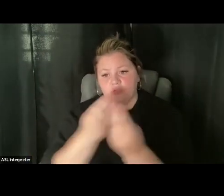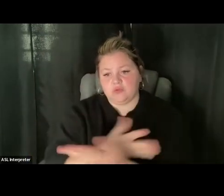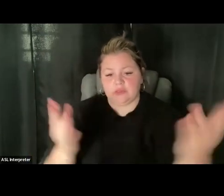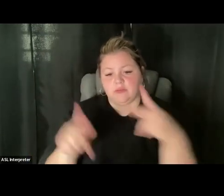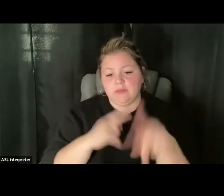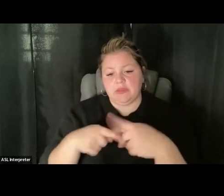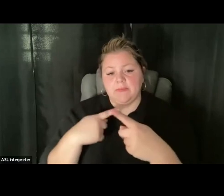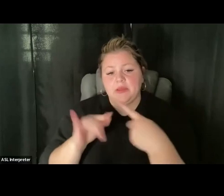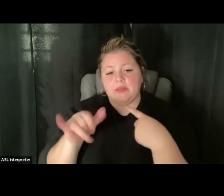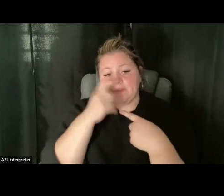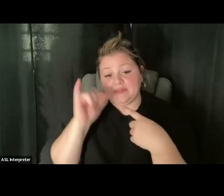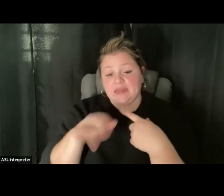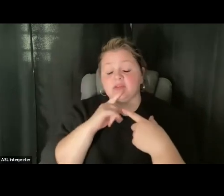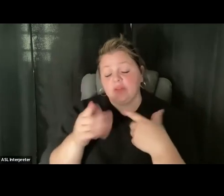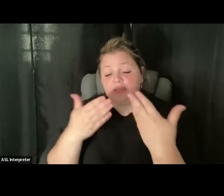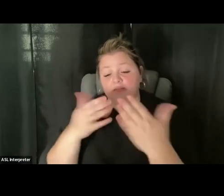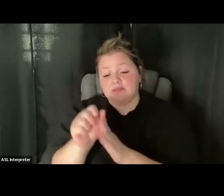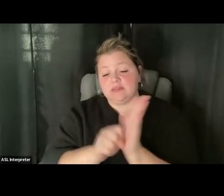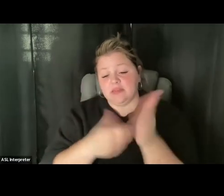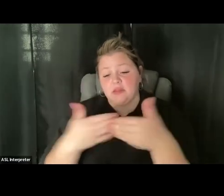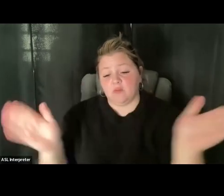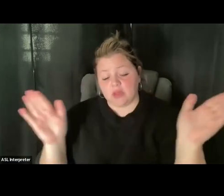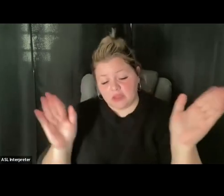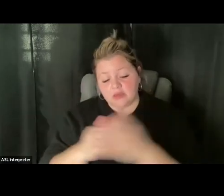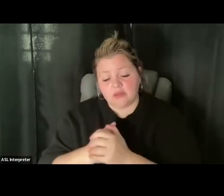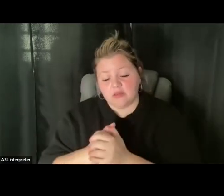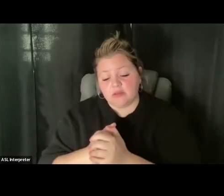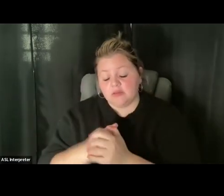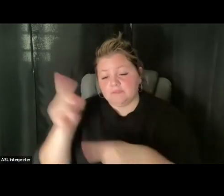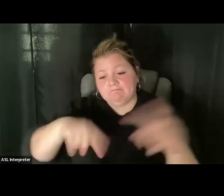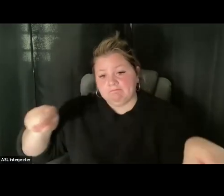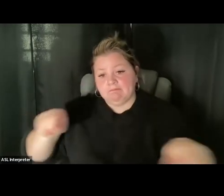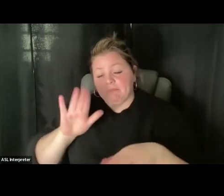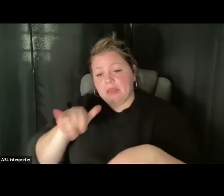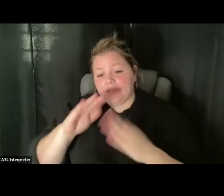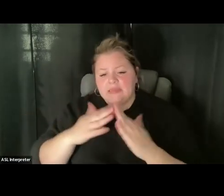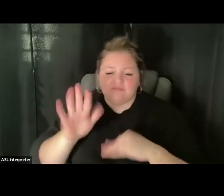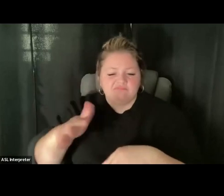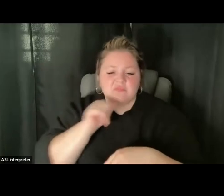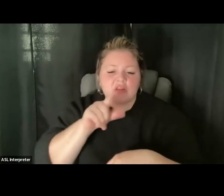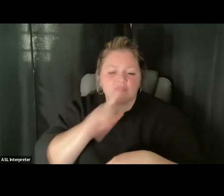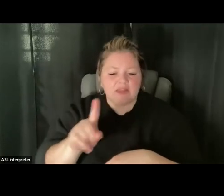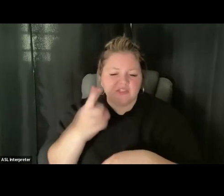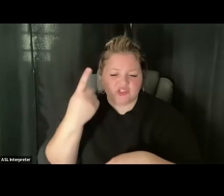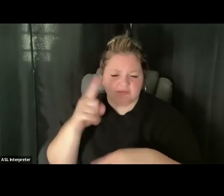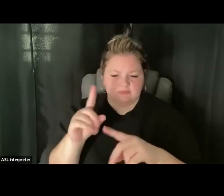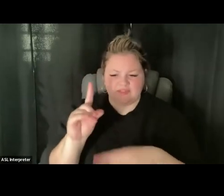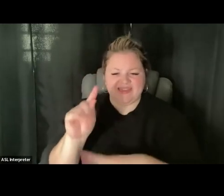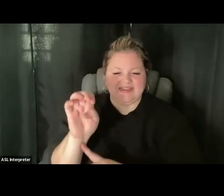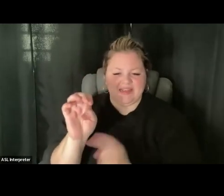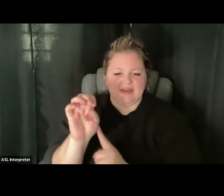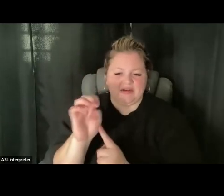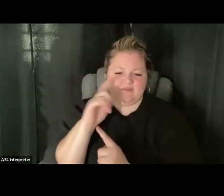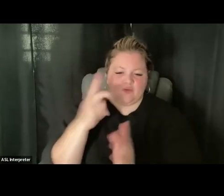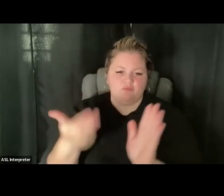um, a statewide thing. It doesn't vary too much by town except for the date by which you can register because